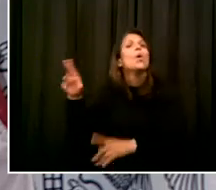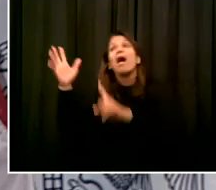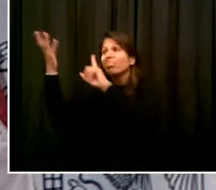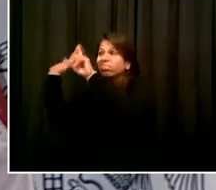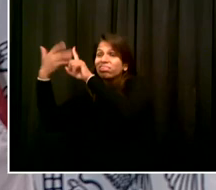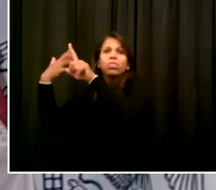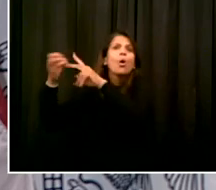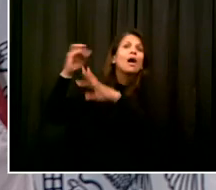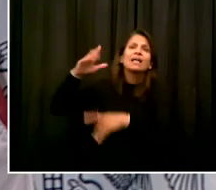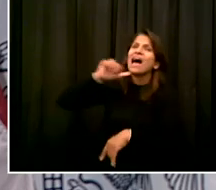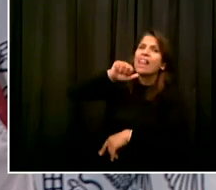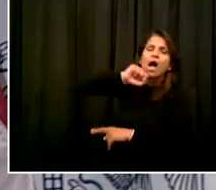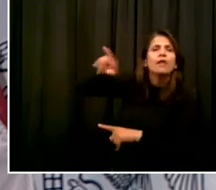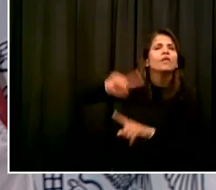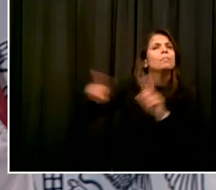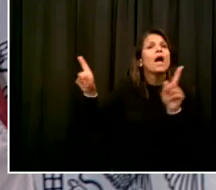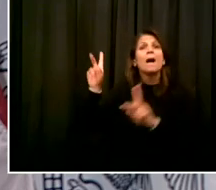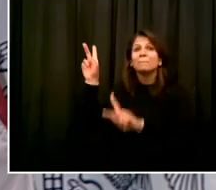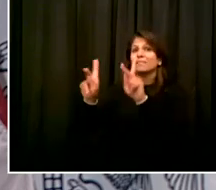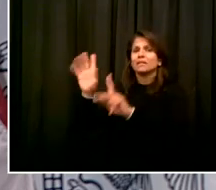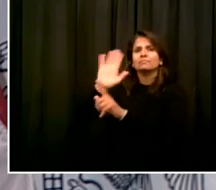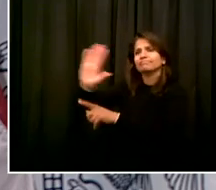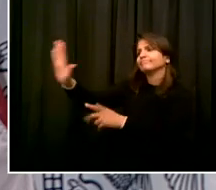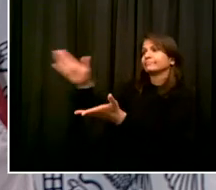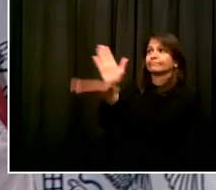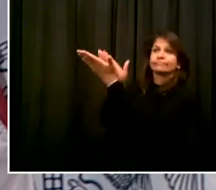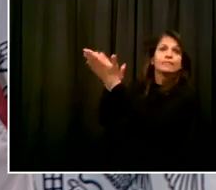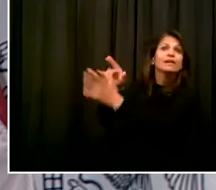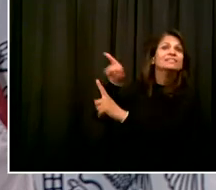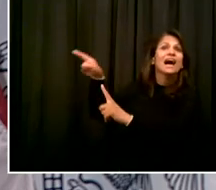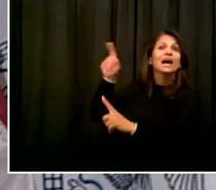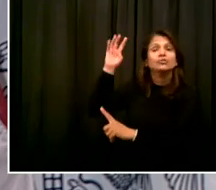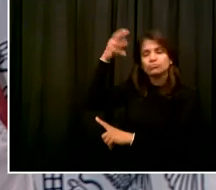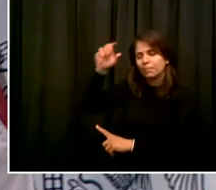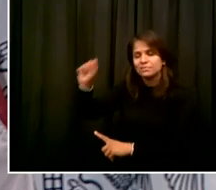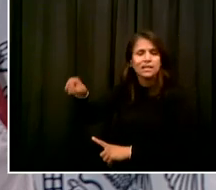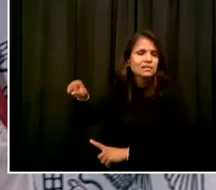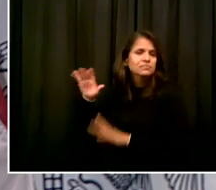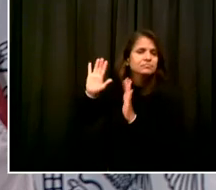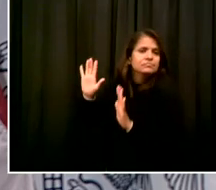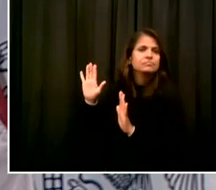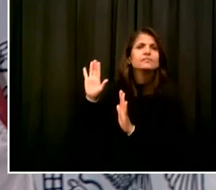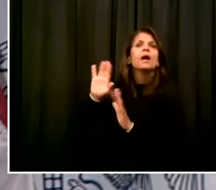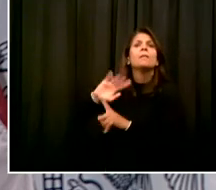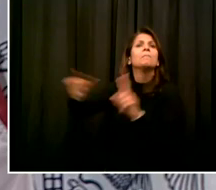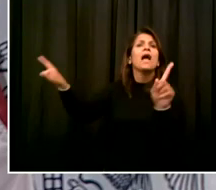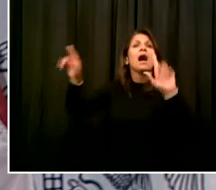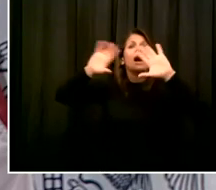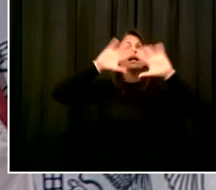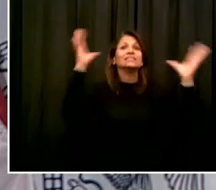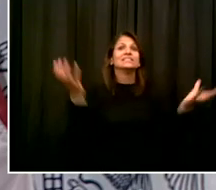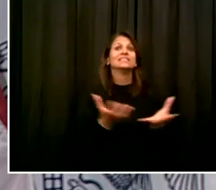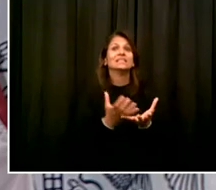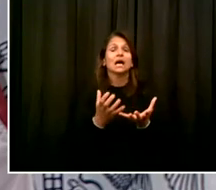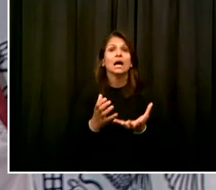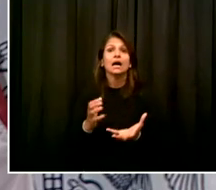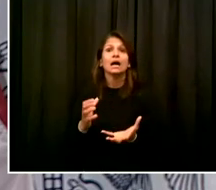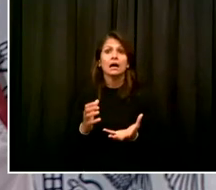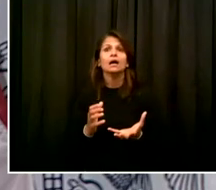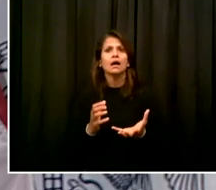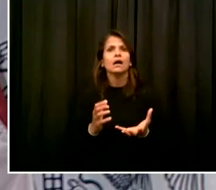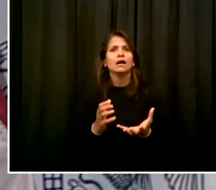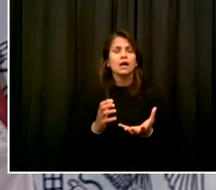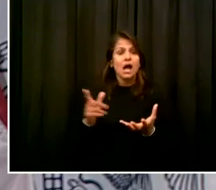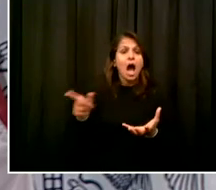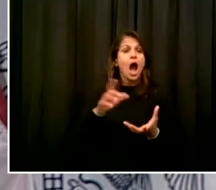The entire stimulus reality fell apart, which is just shocking. Think about it. The entire country needed help on so many levels,